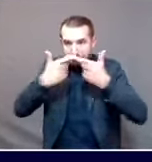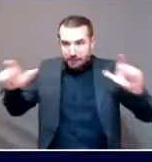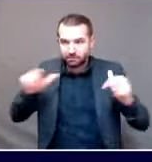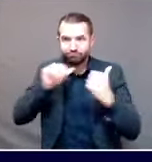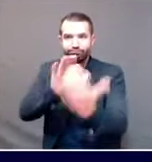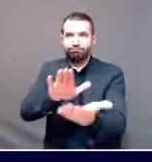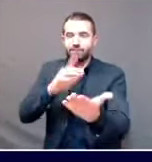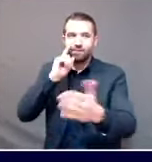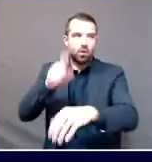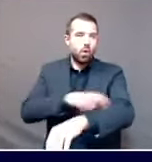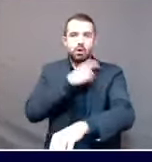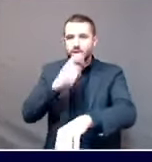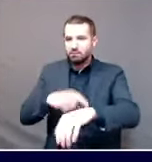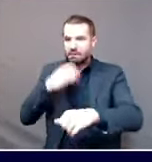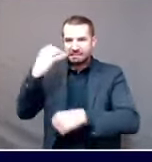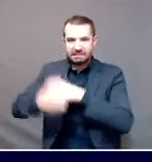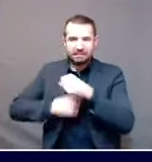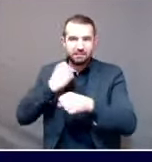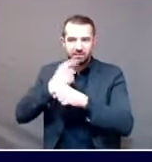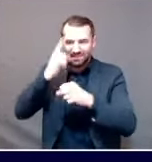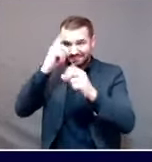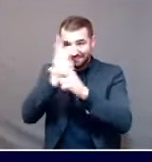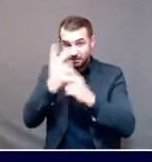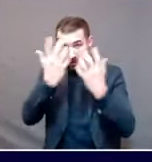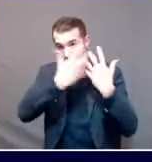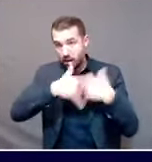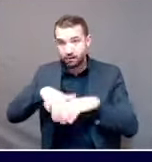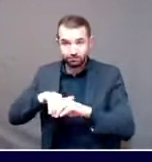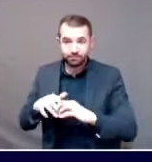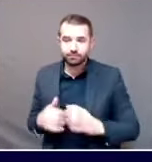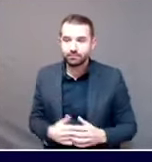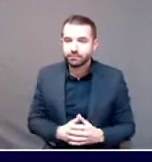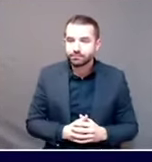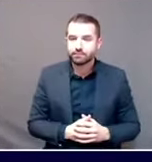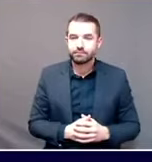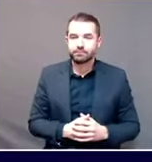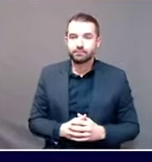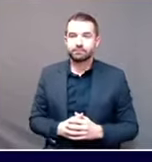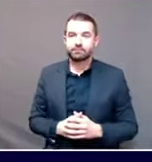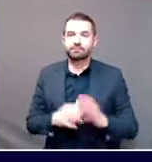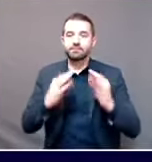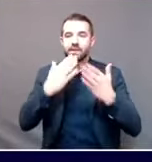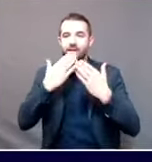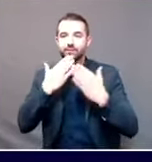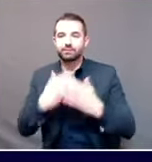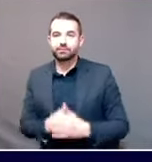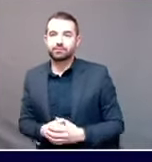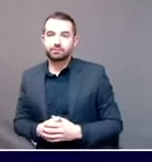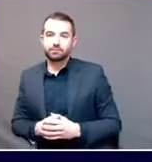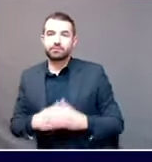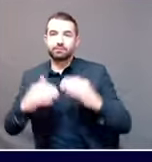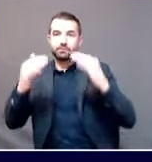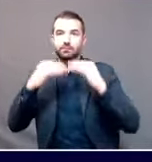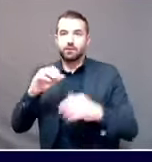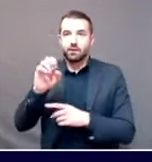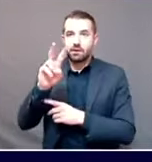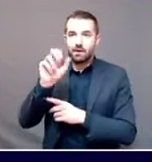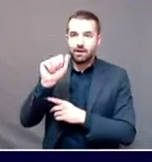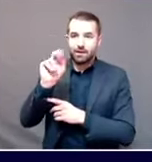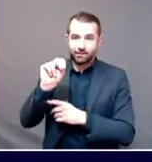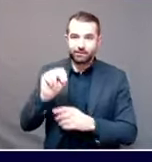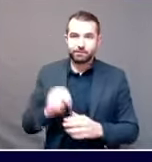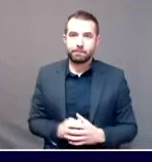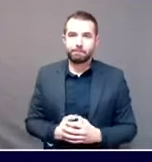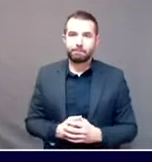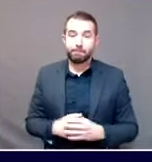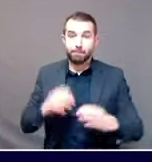Great. Thank you. I'm going to go over to Evan Popp next. Hi, Dr. Shah. Thank you. So this